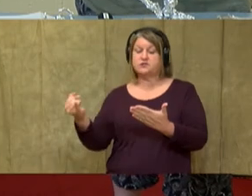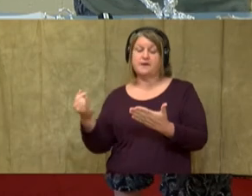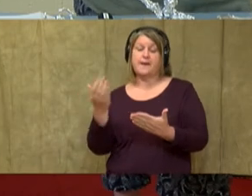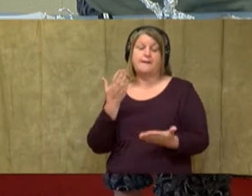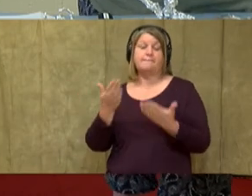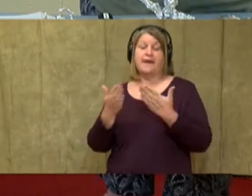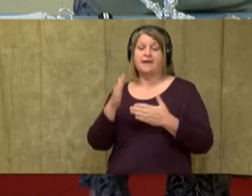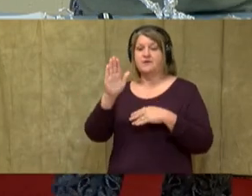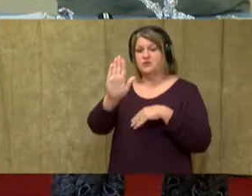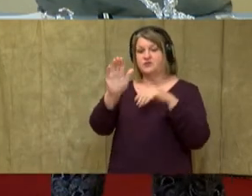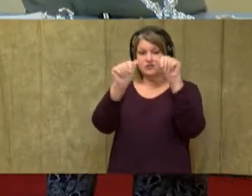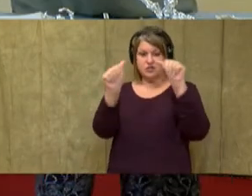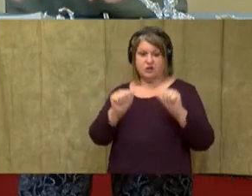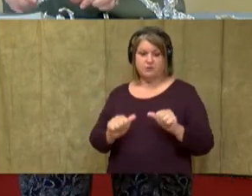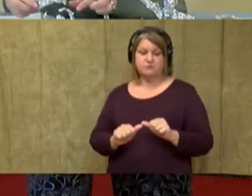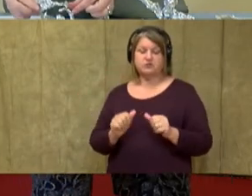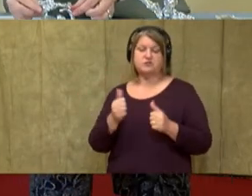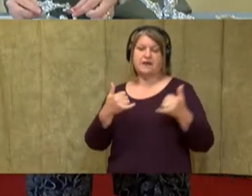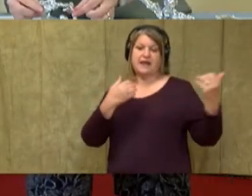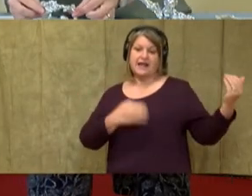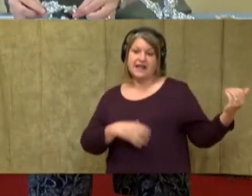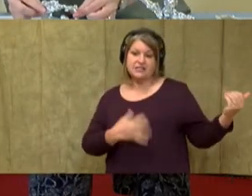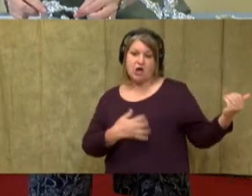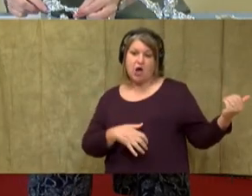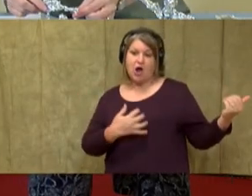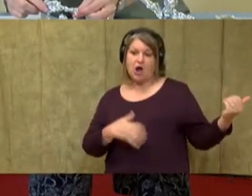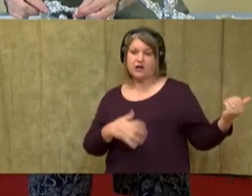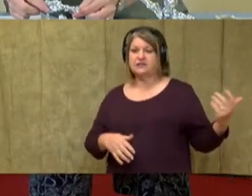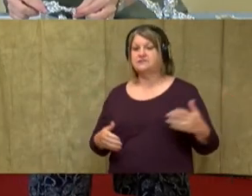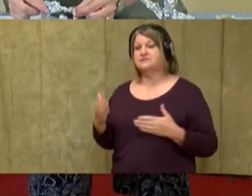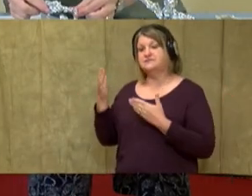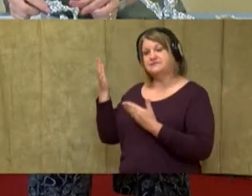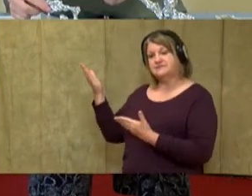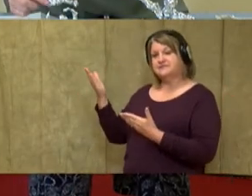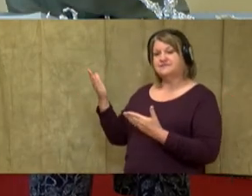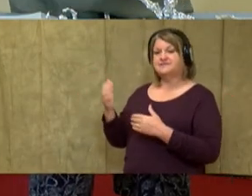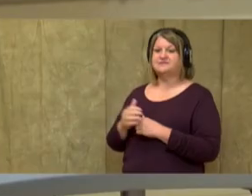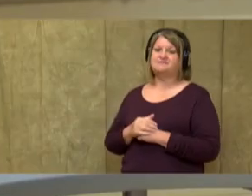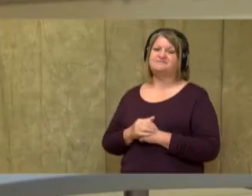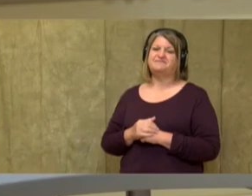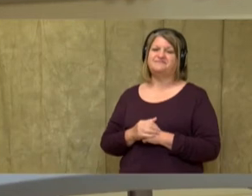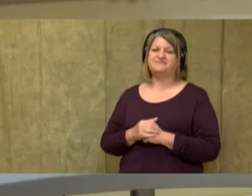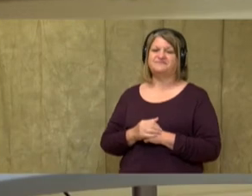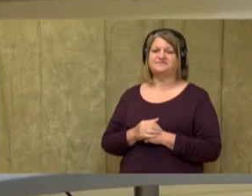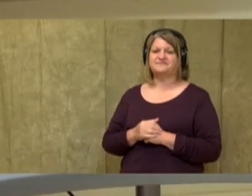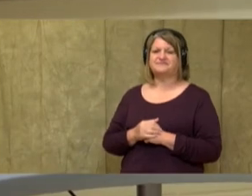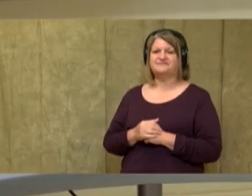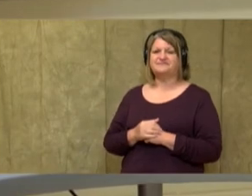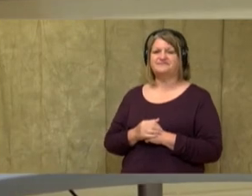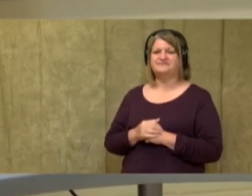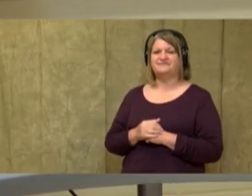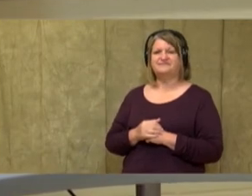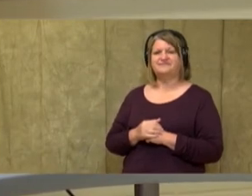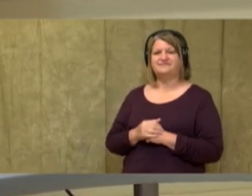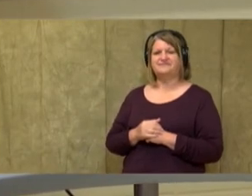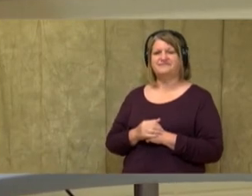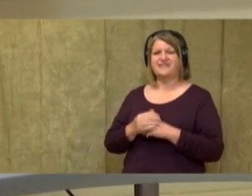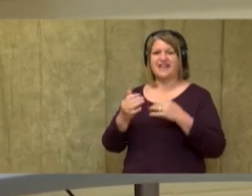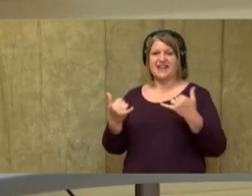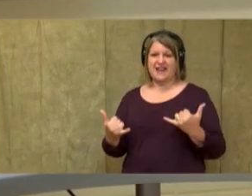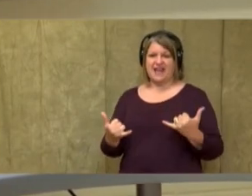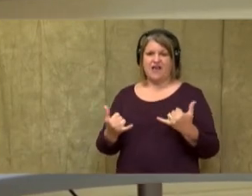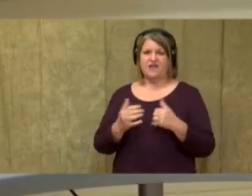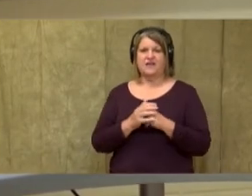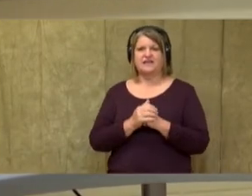is playing a guitar. And oh, he's playing air guitar up here, so maybe he has a sculpture like that. All right. Now,